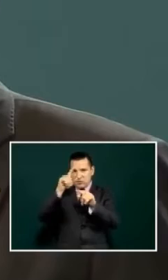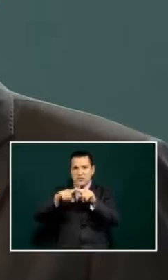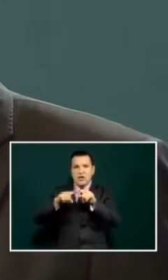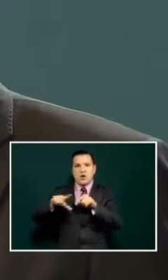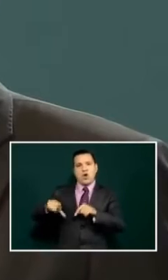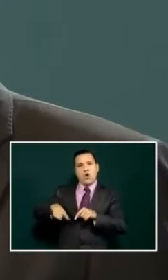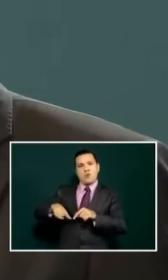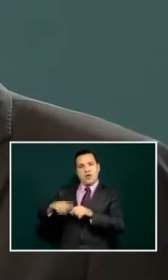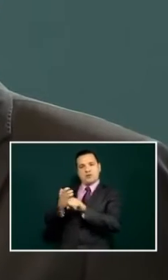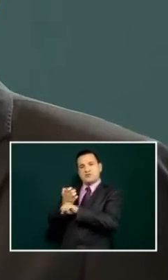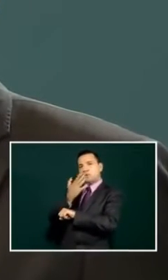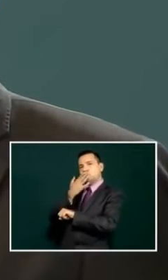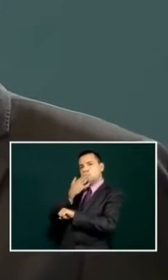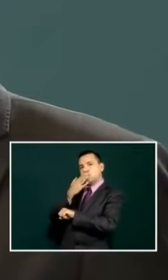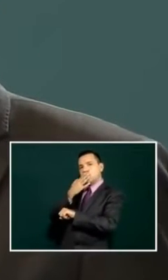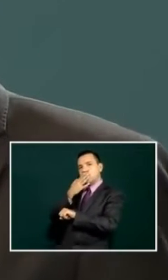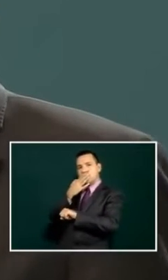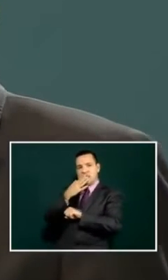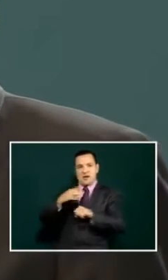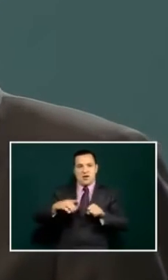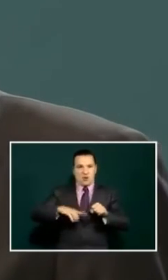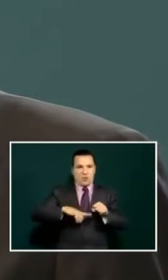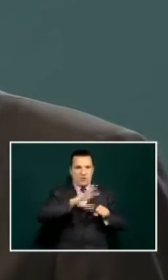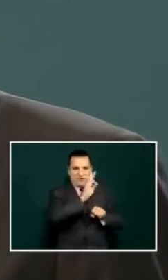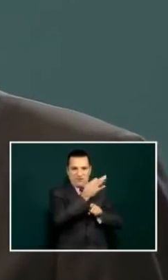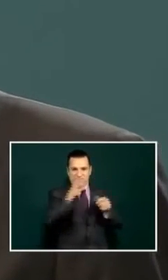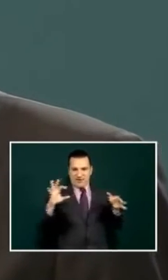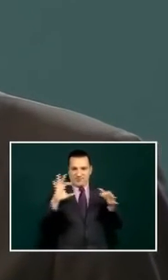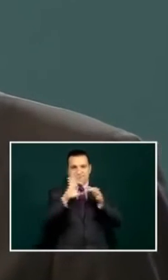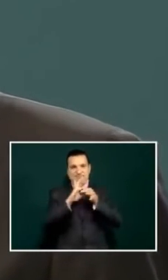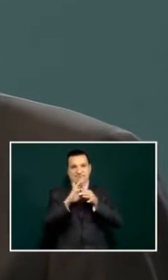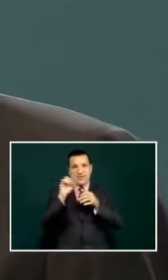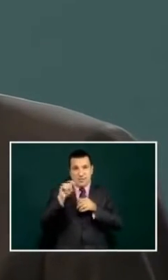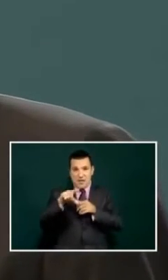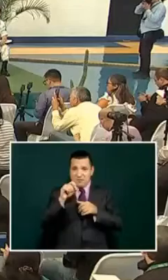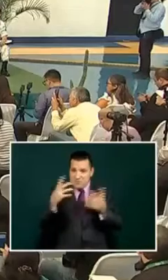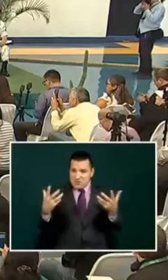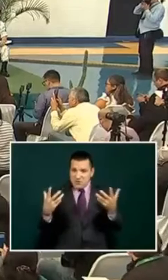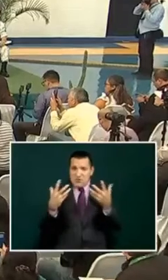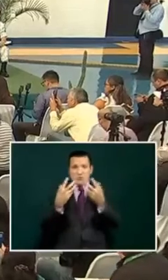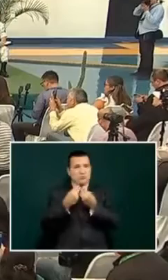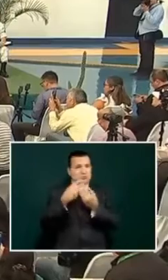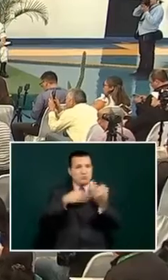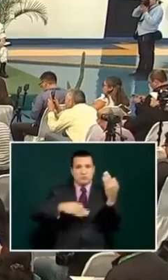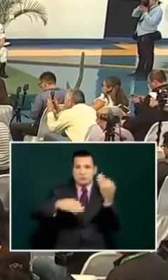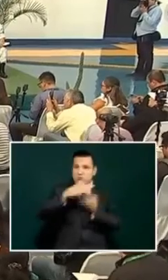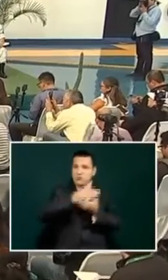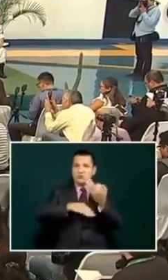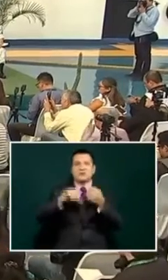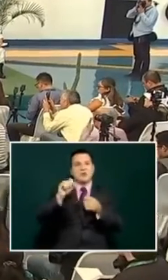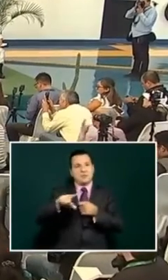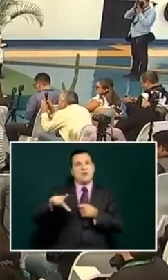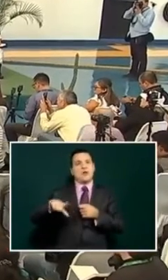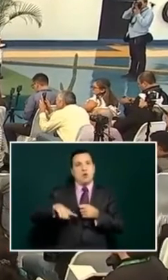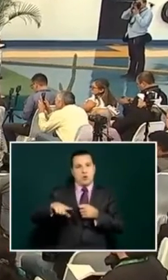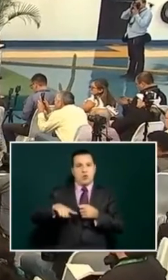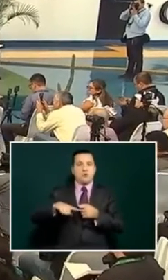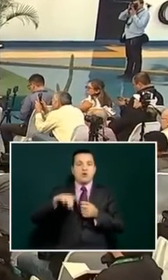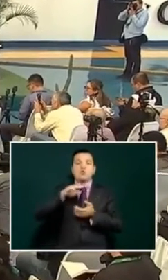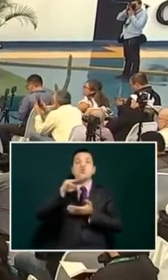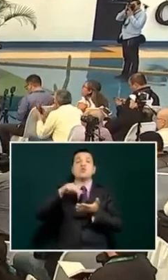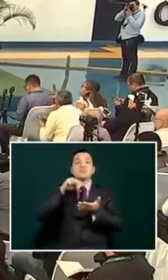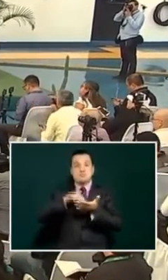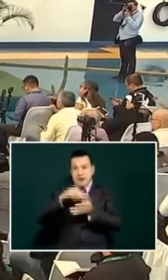in coordination with the government of the state and we are also thinking of doing that with the governments